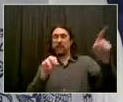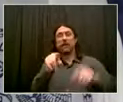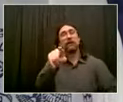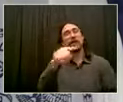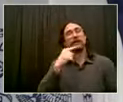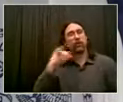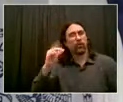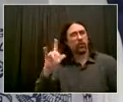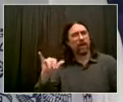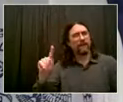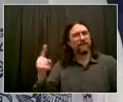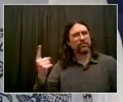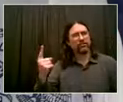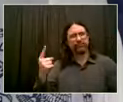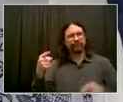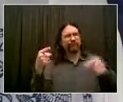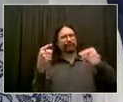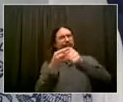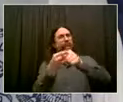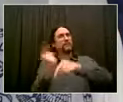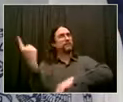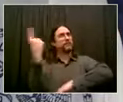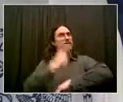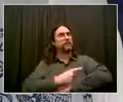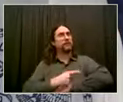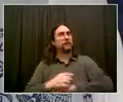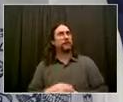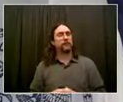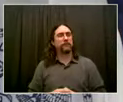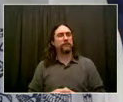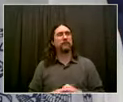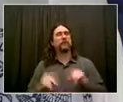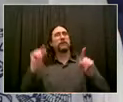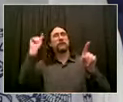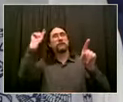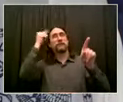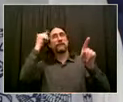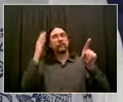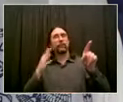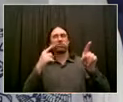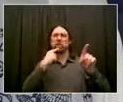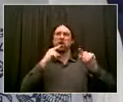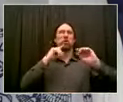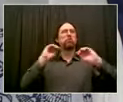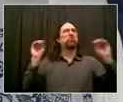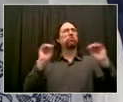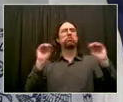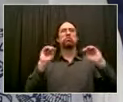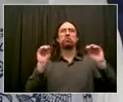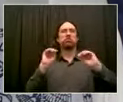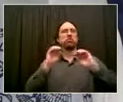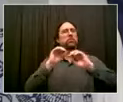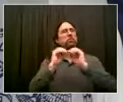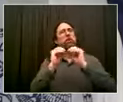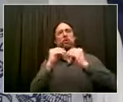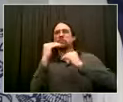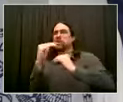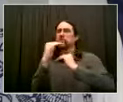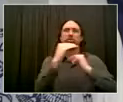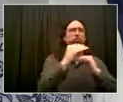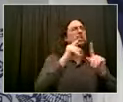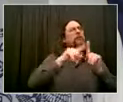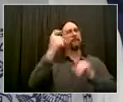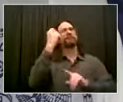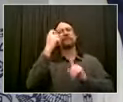distancing? Erin, look, I think what the city announced July 1st, full